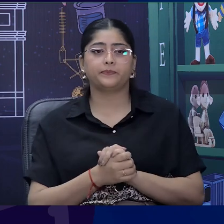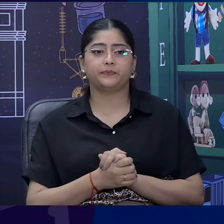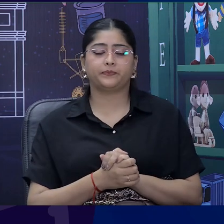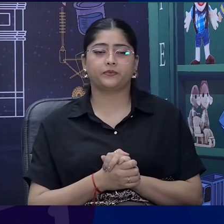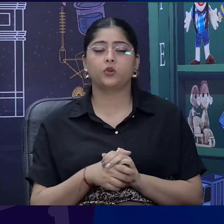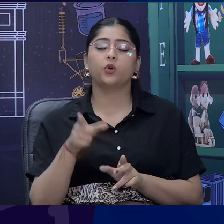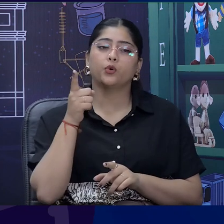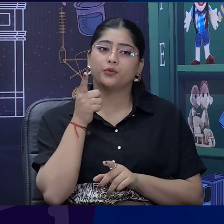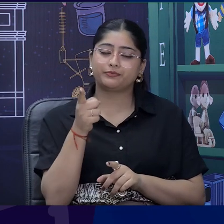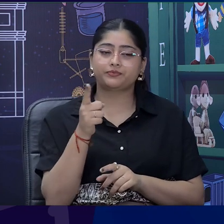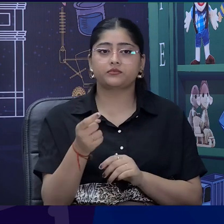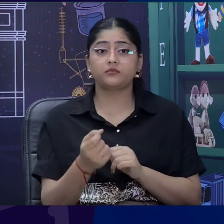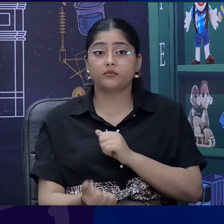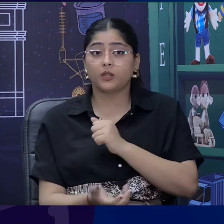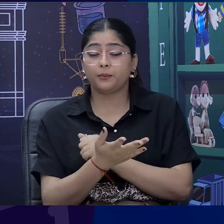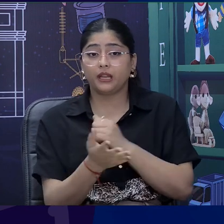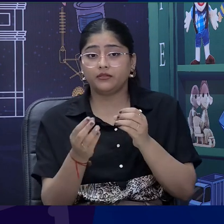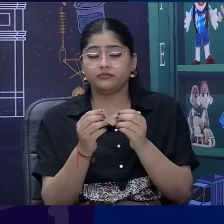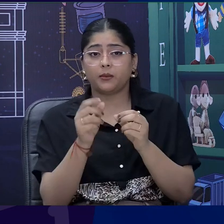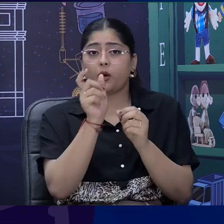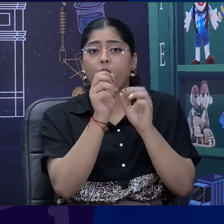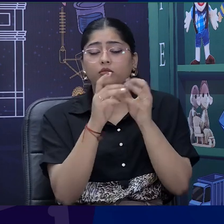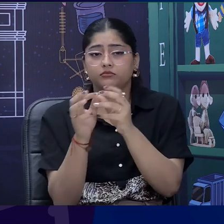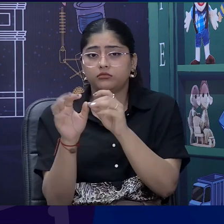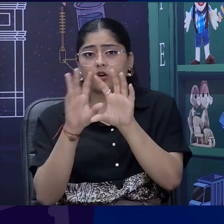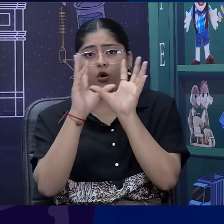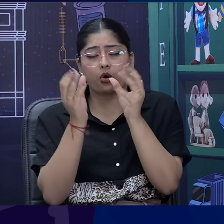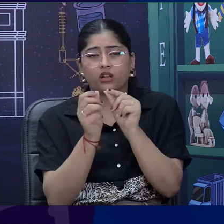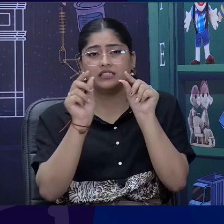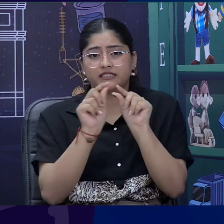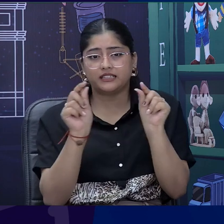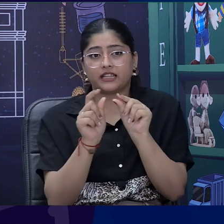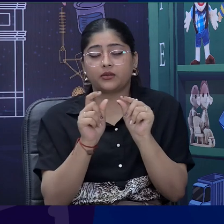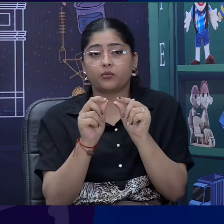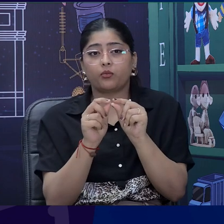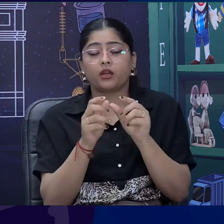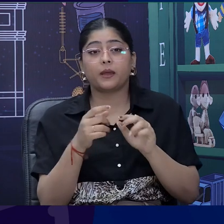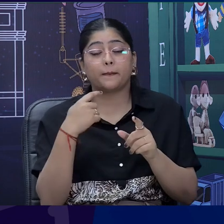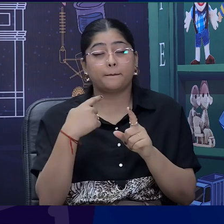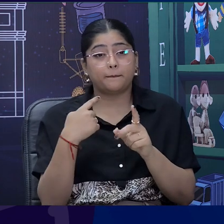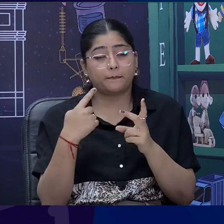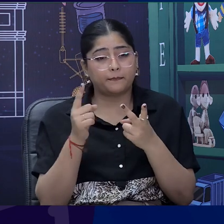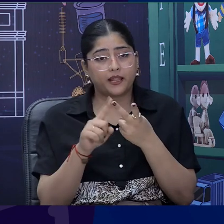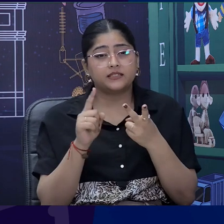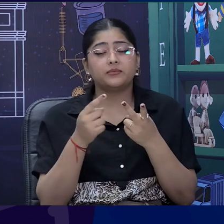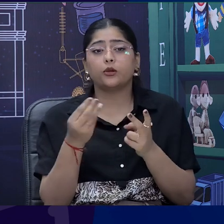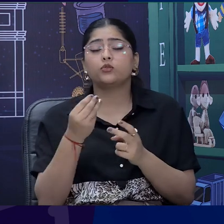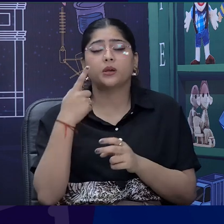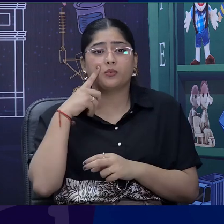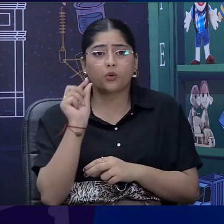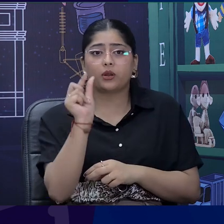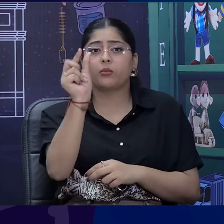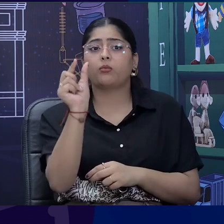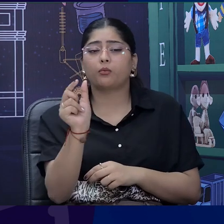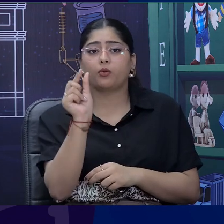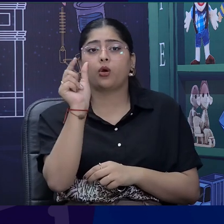large print. Hmm. And I have also highlighted few important points over there. Okay. I have also noted down